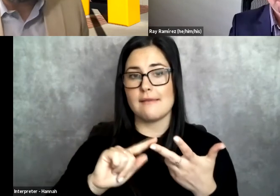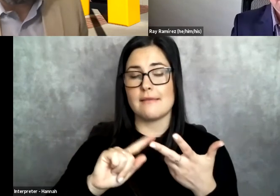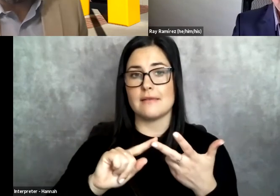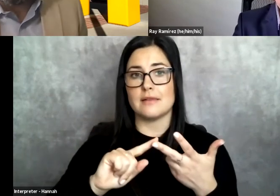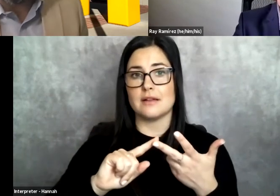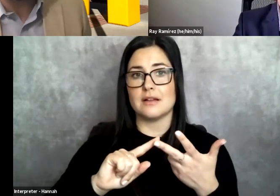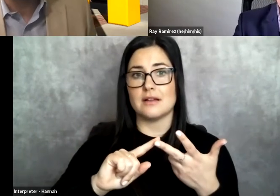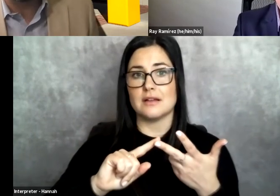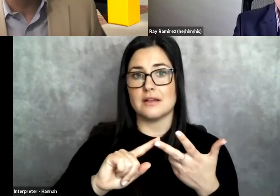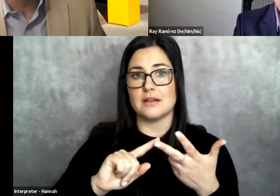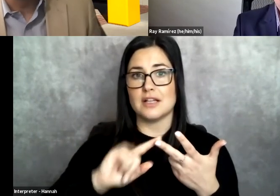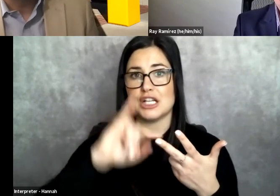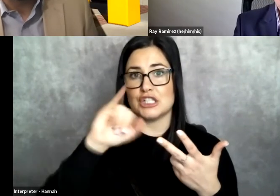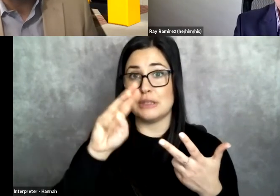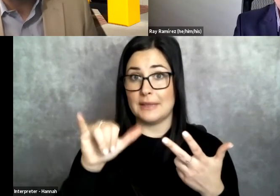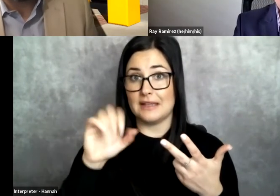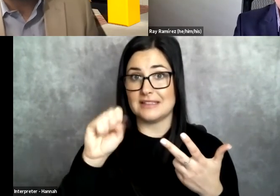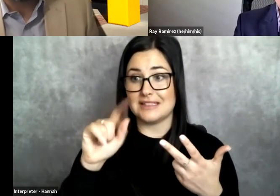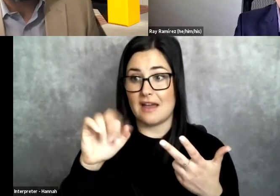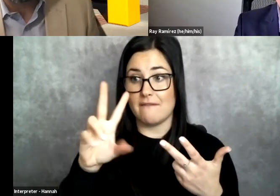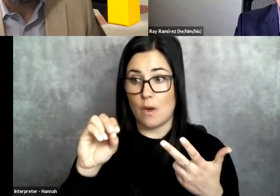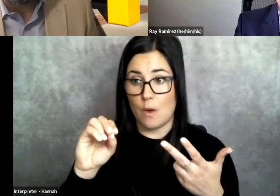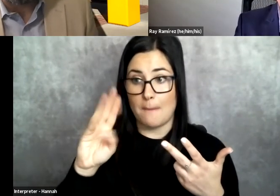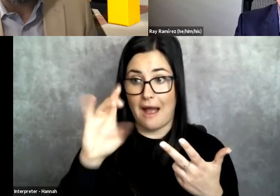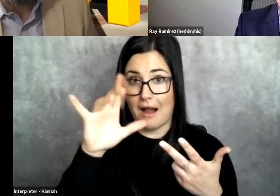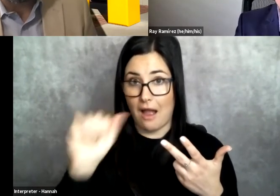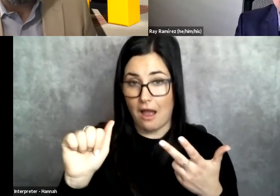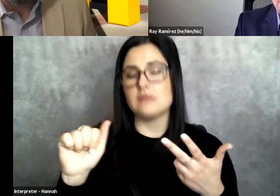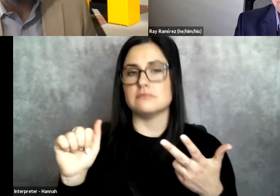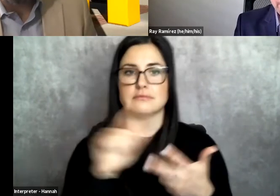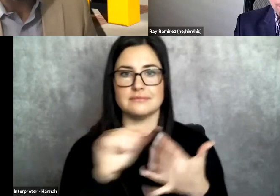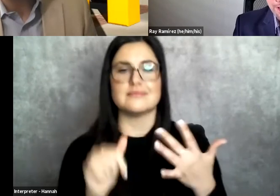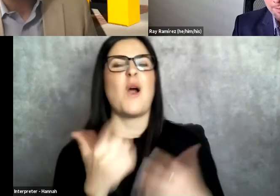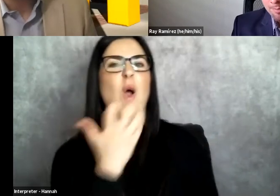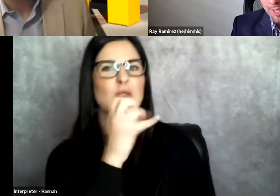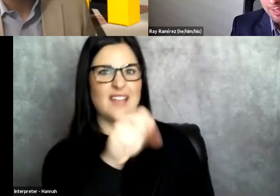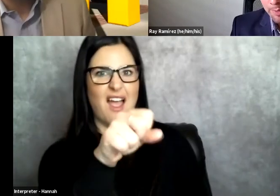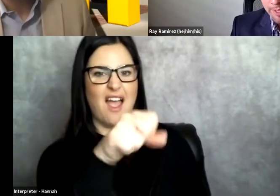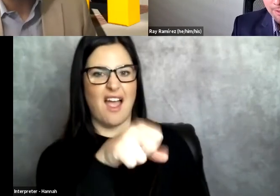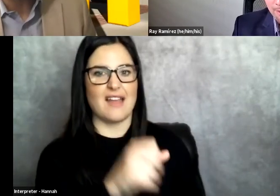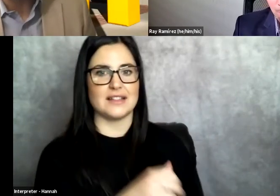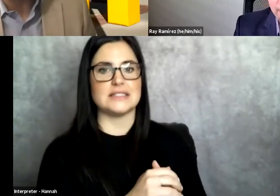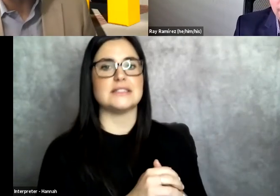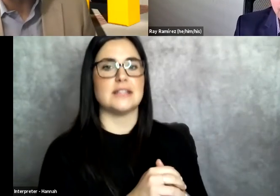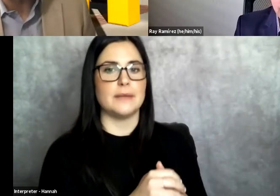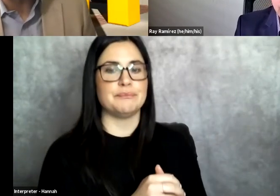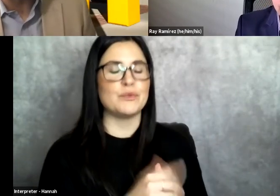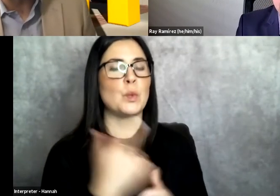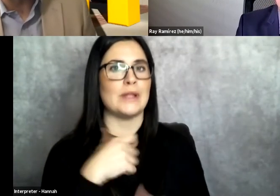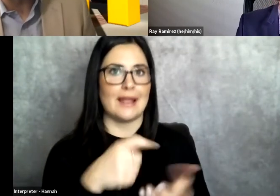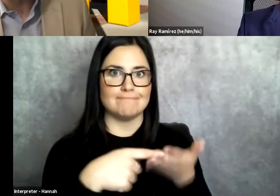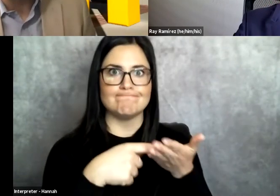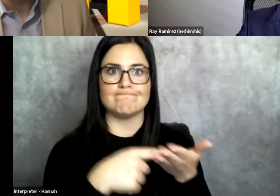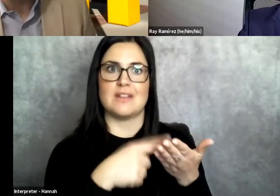Jimmy Santiago Vaca, but yeah. Yeah, no doubt. You know, I think we could talk about